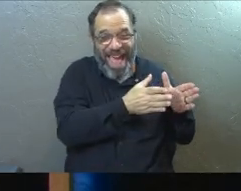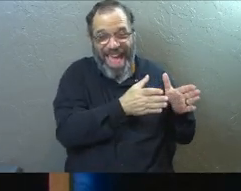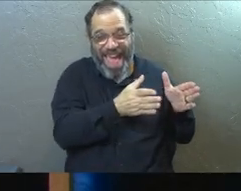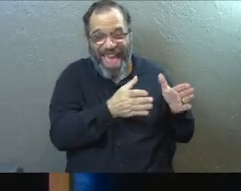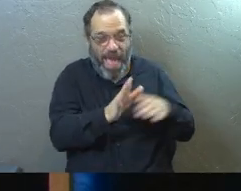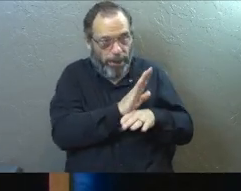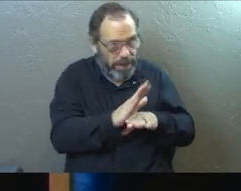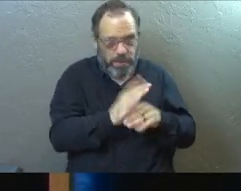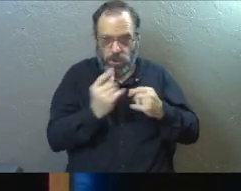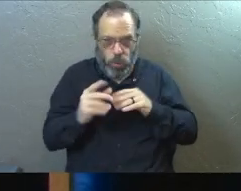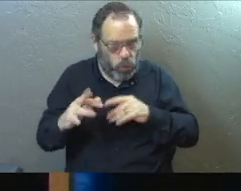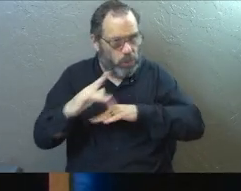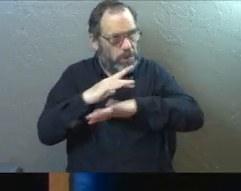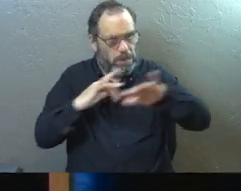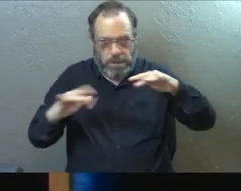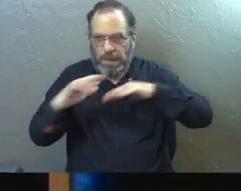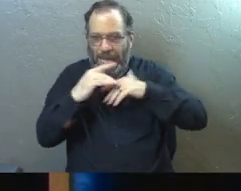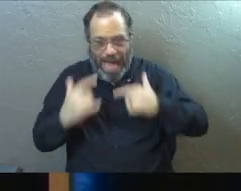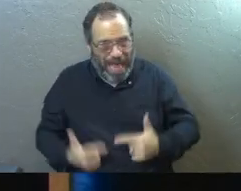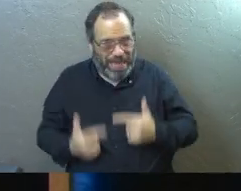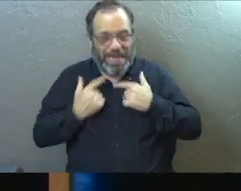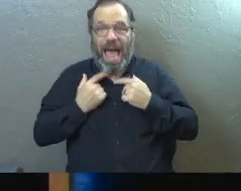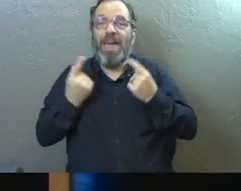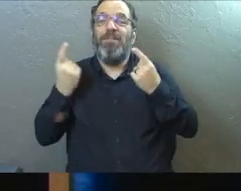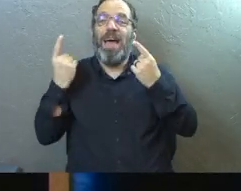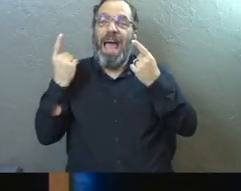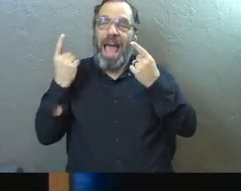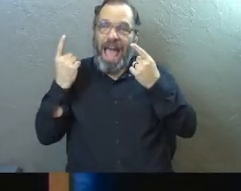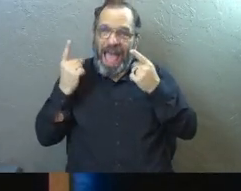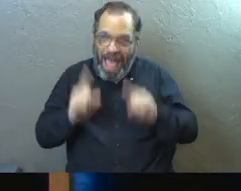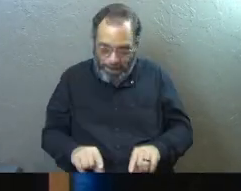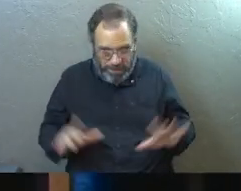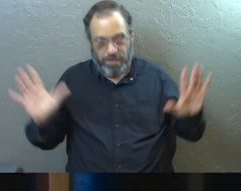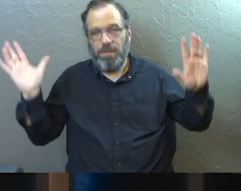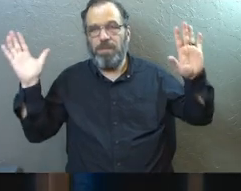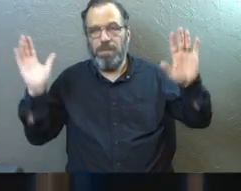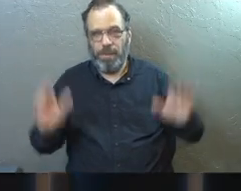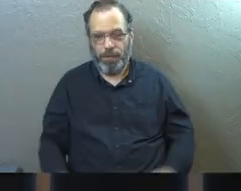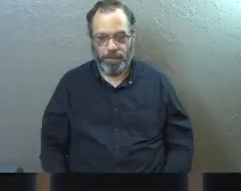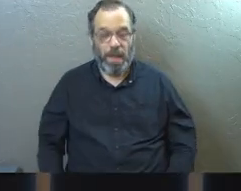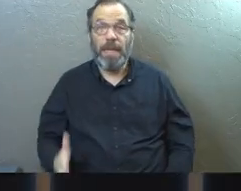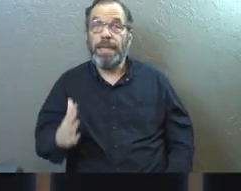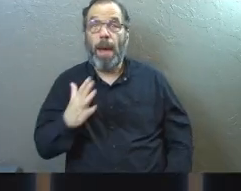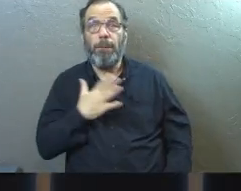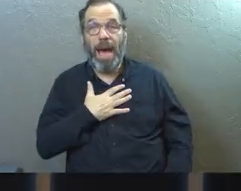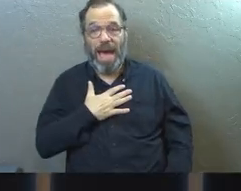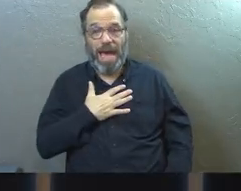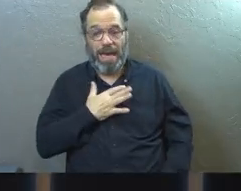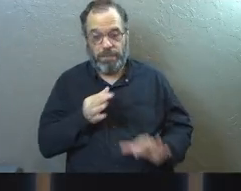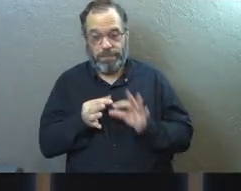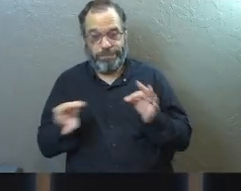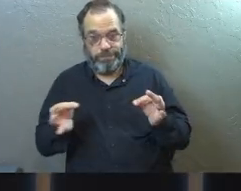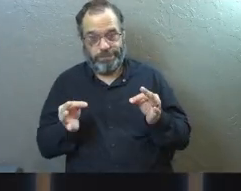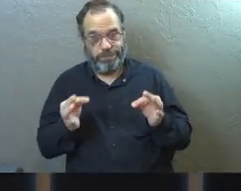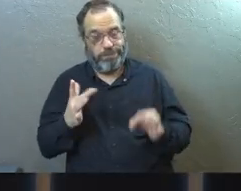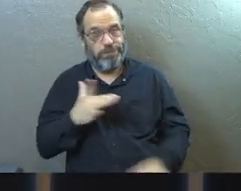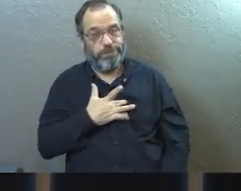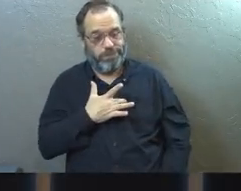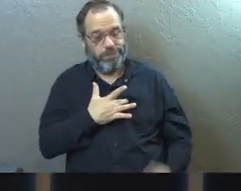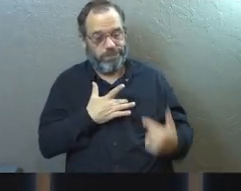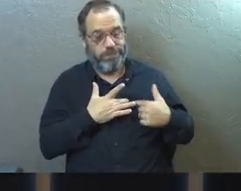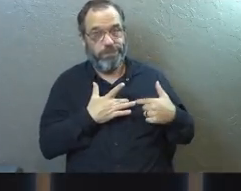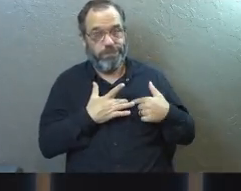get more busy. All of the above, life happens to us. And my heart behind this little section of the messages